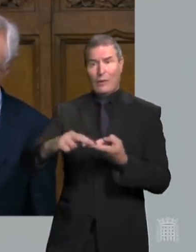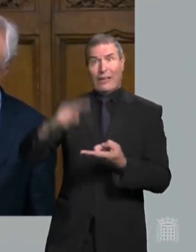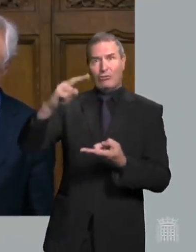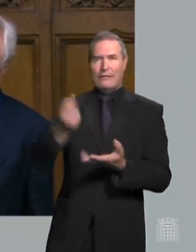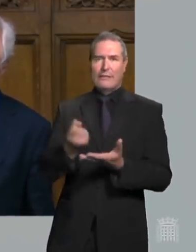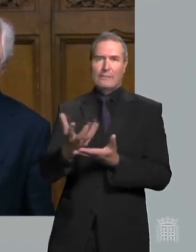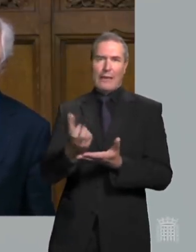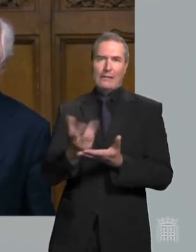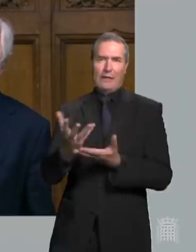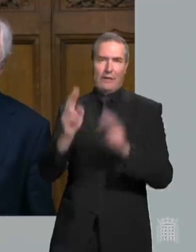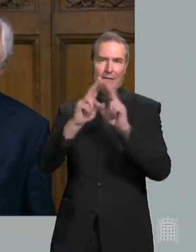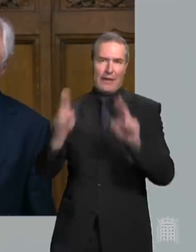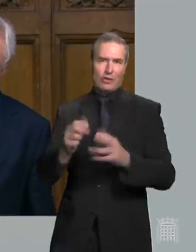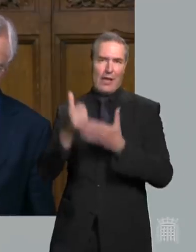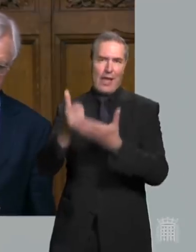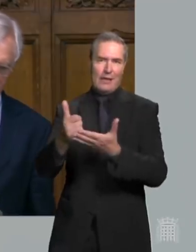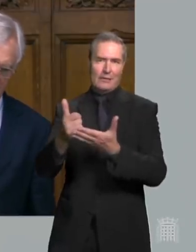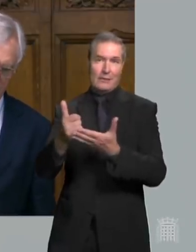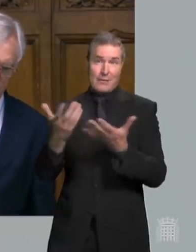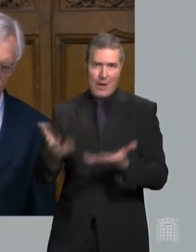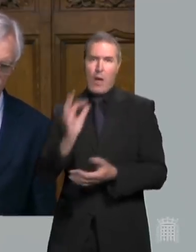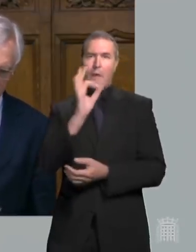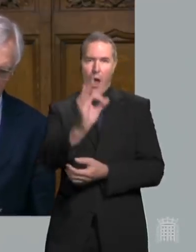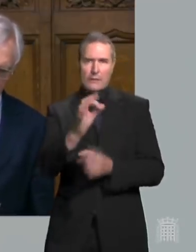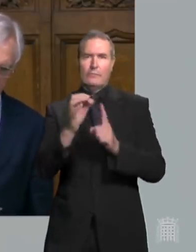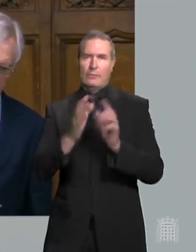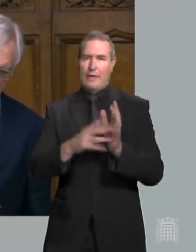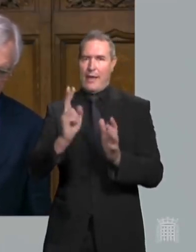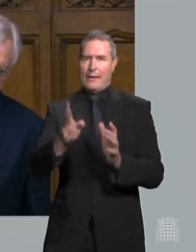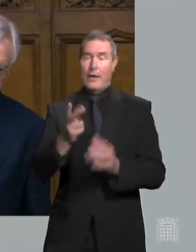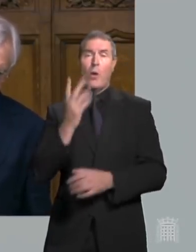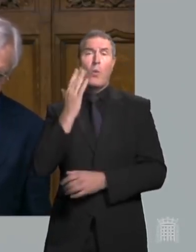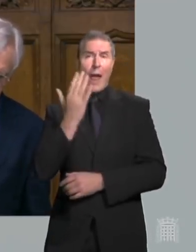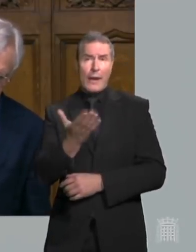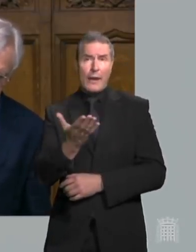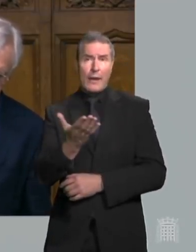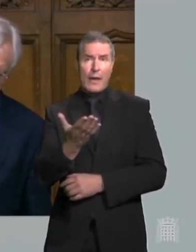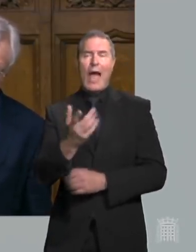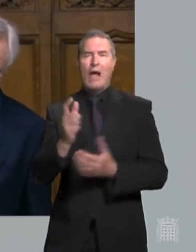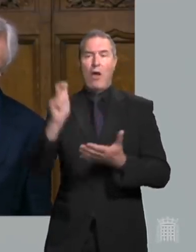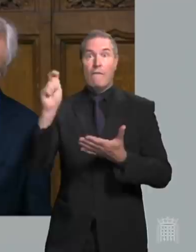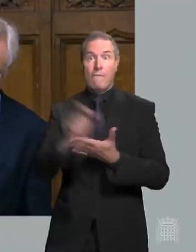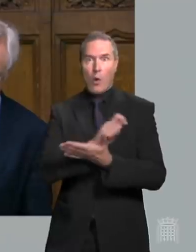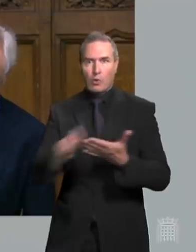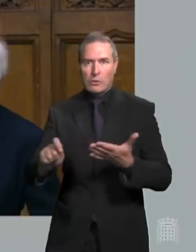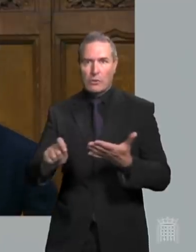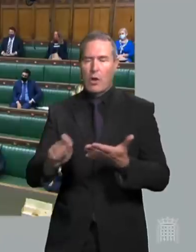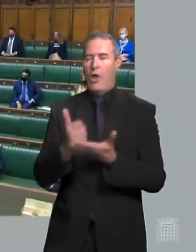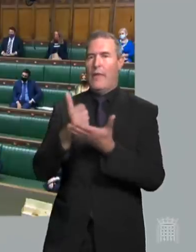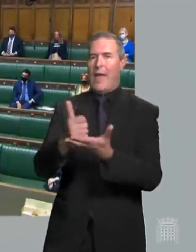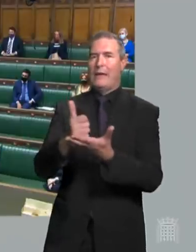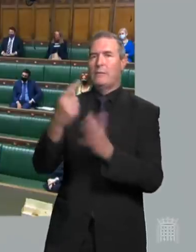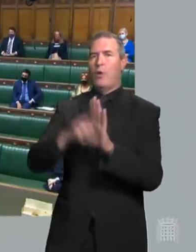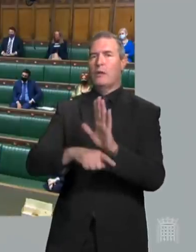on this aid so I ask the Prime Minister again when are we going to get a binding vote on the government's aid policy